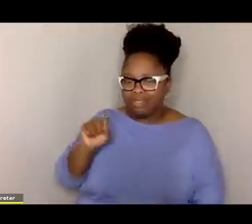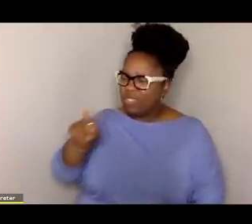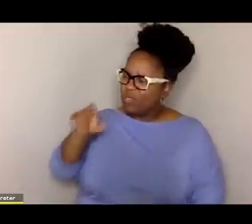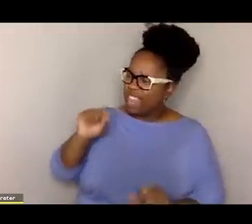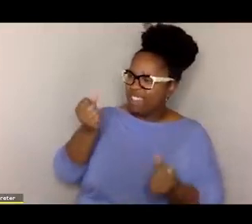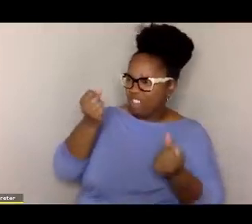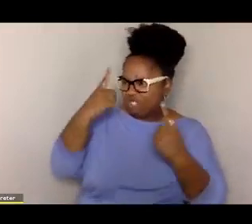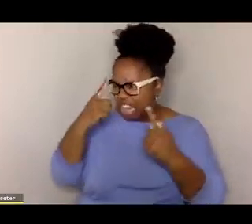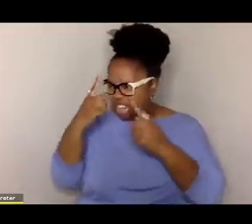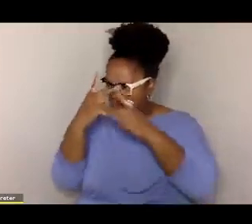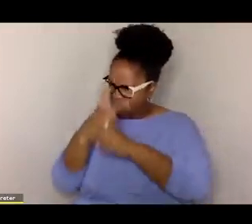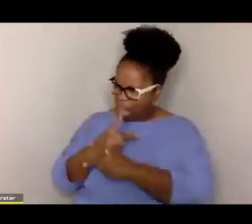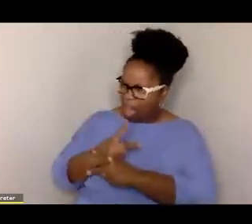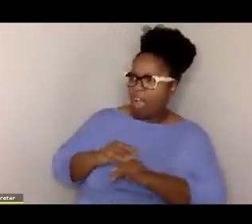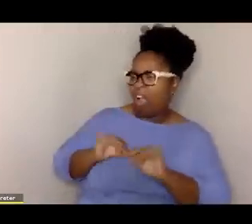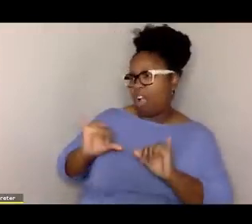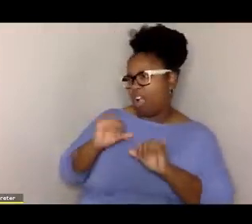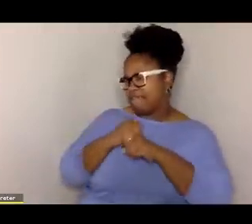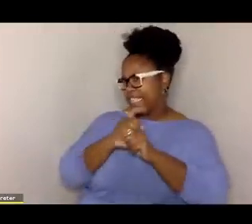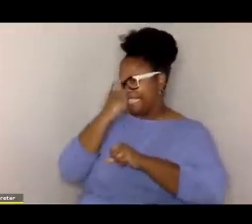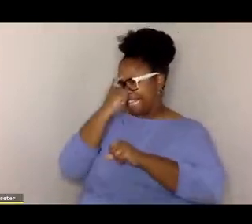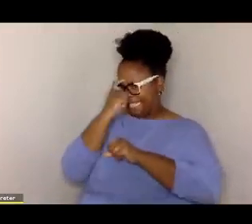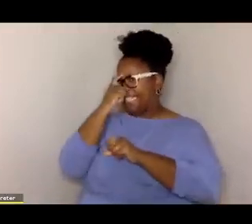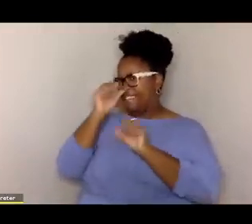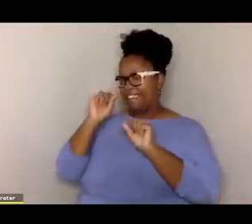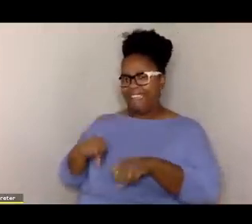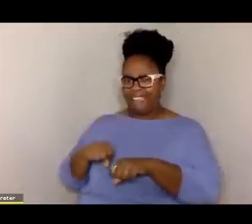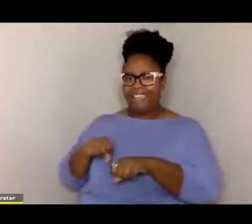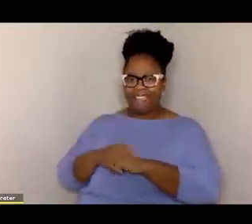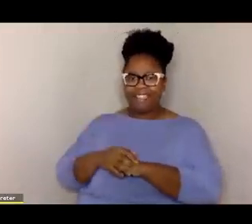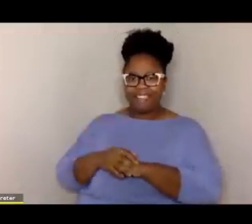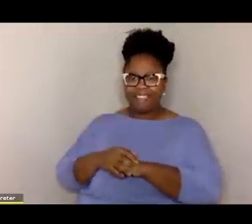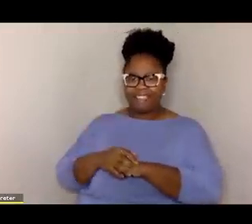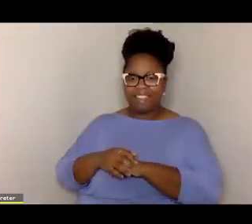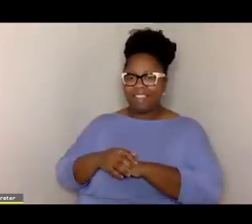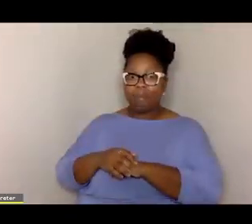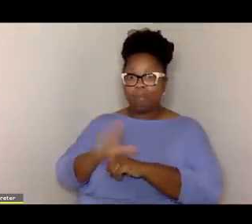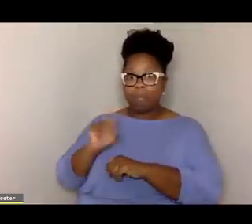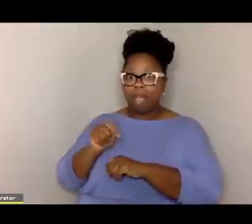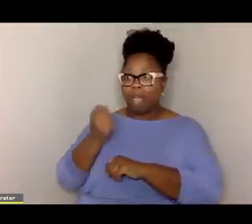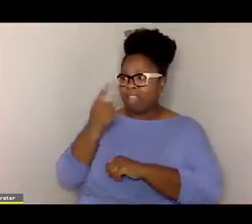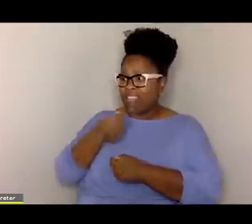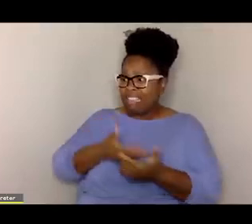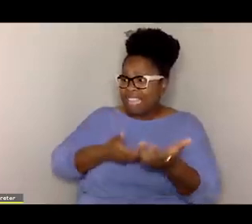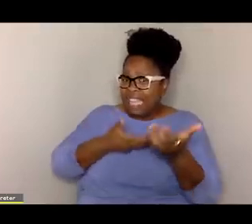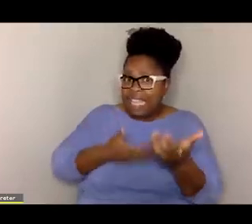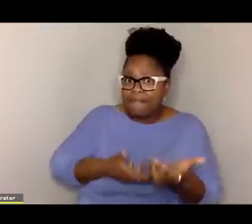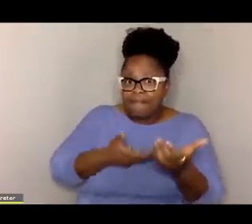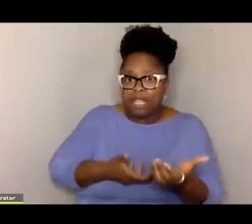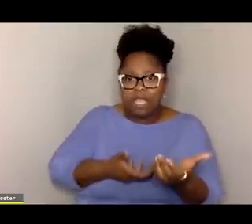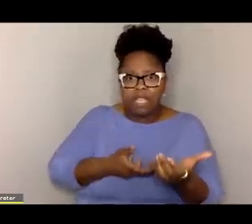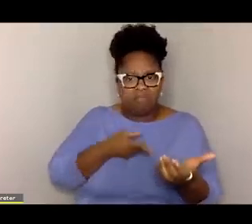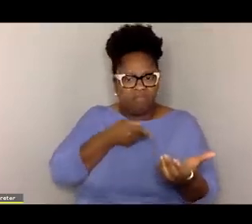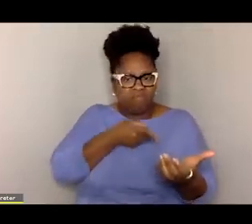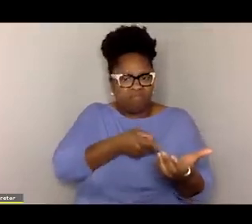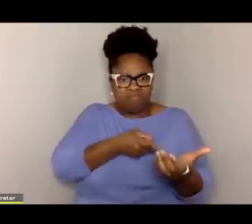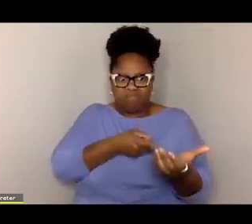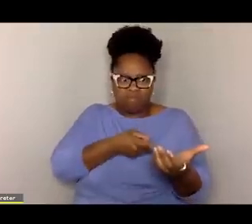to understand and make sense out of what's happening to you. But a, a, an infant